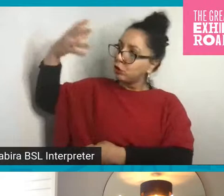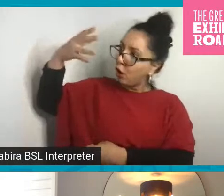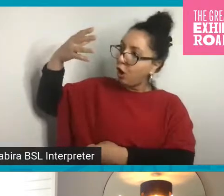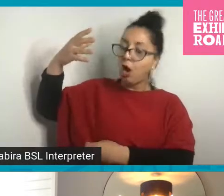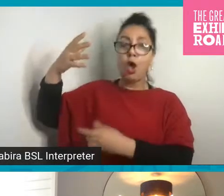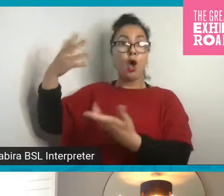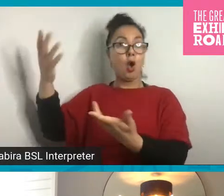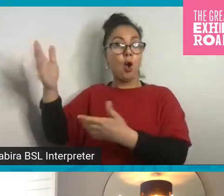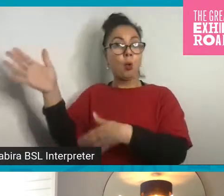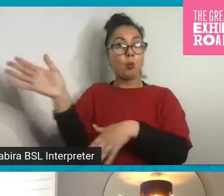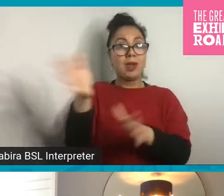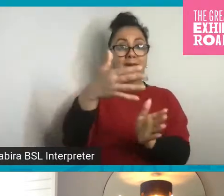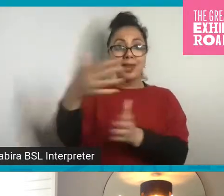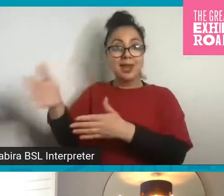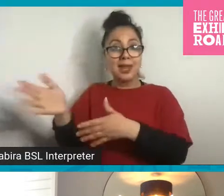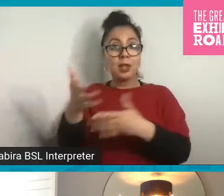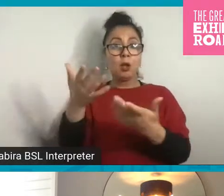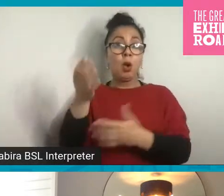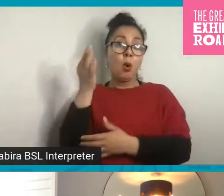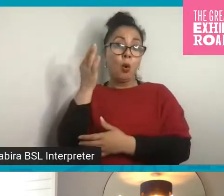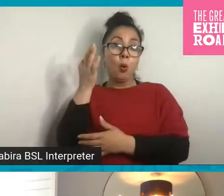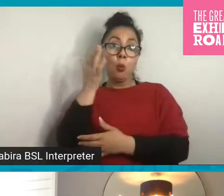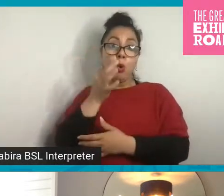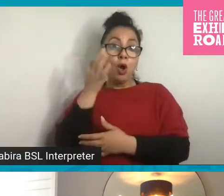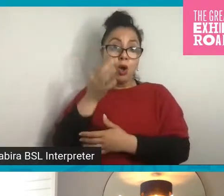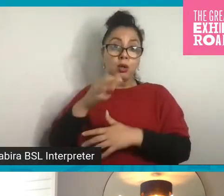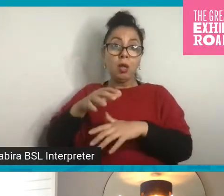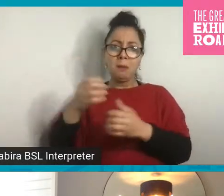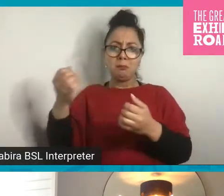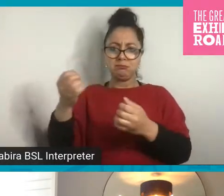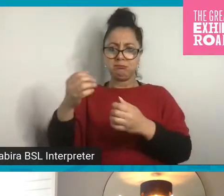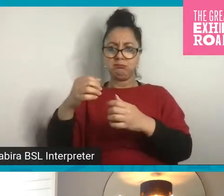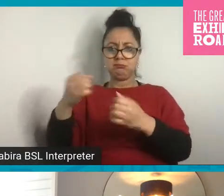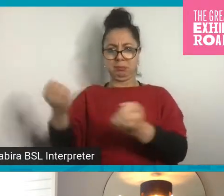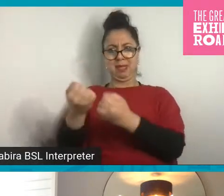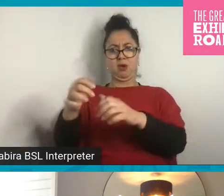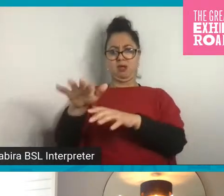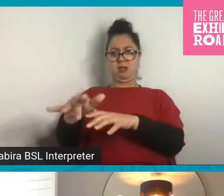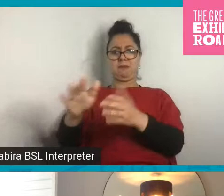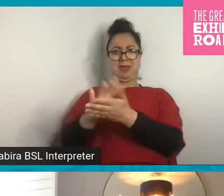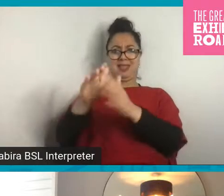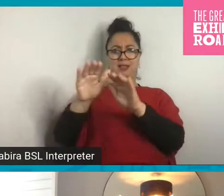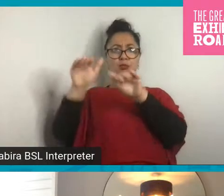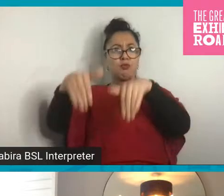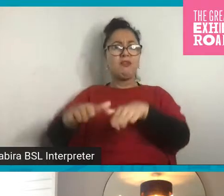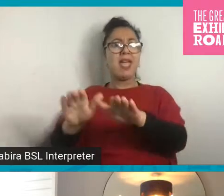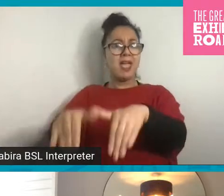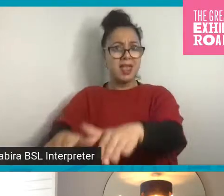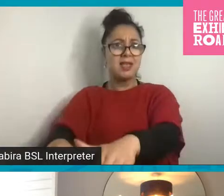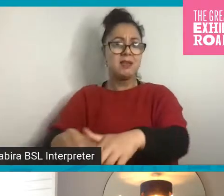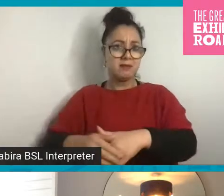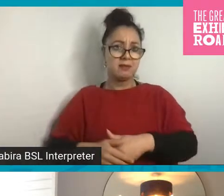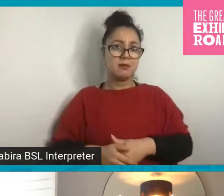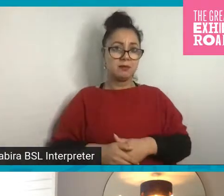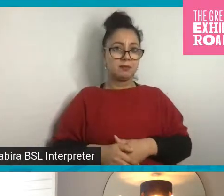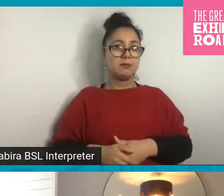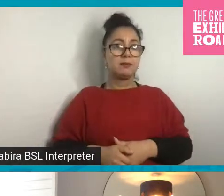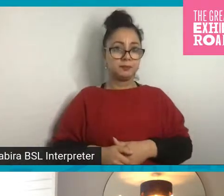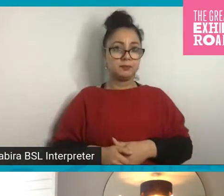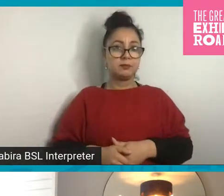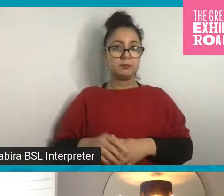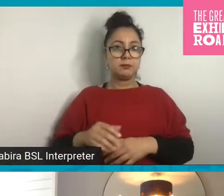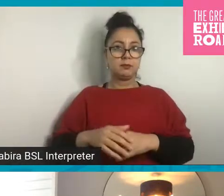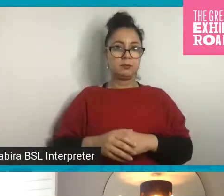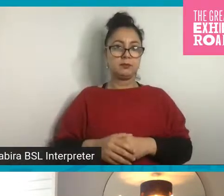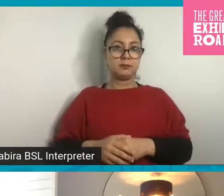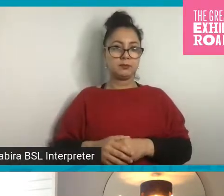wind and water power. And unlike fossil fuels, renewable sources, as